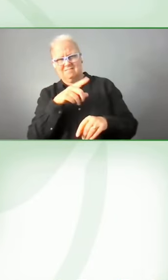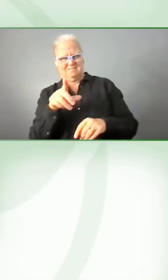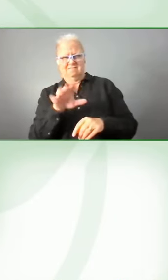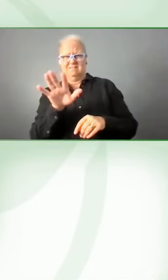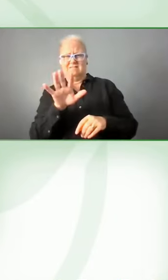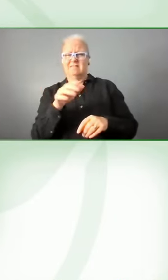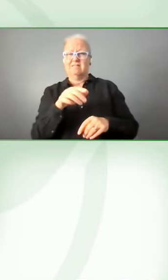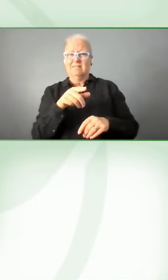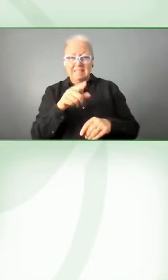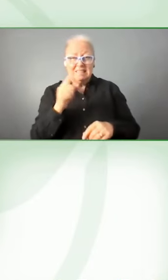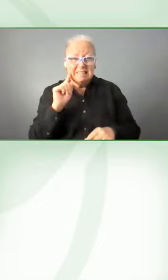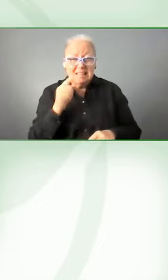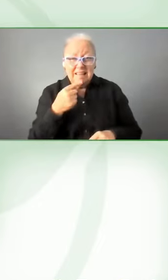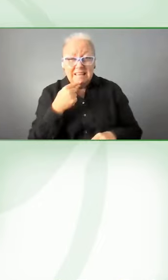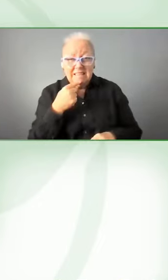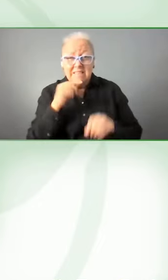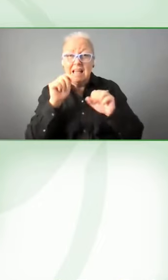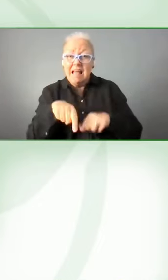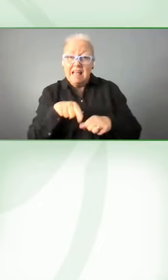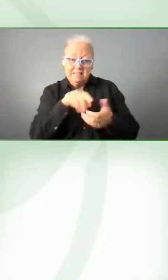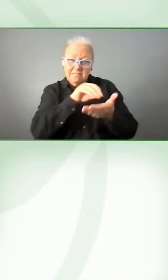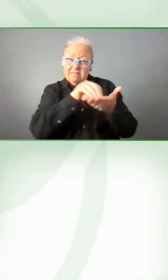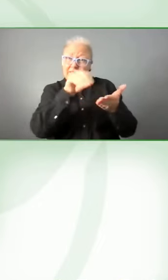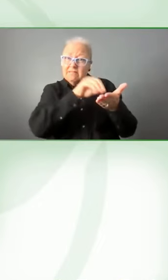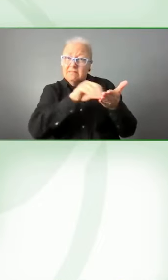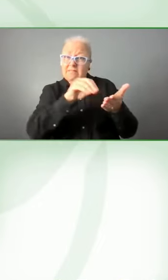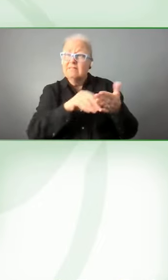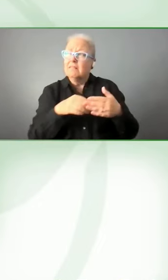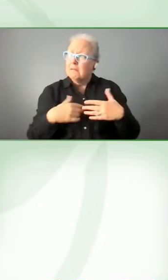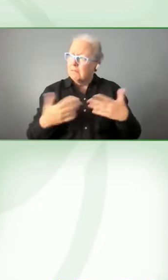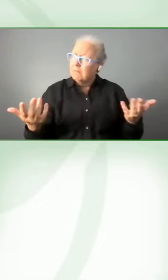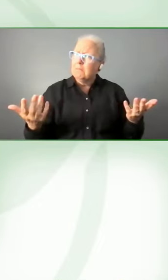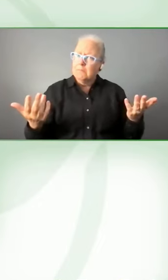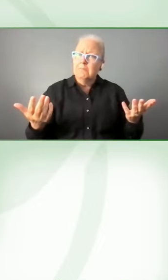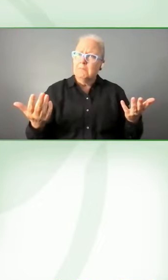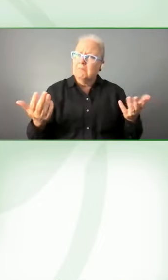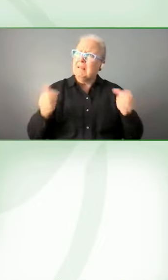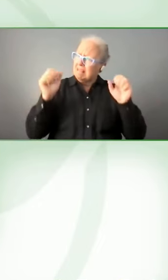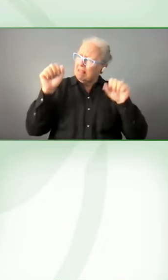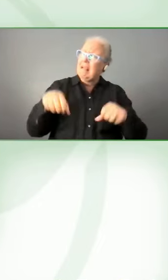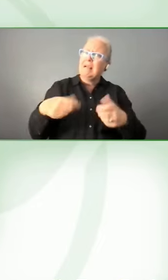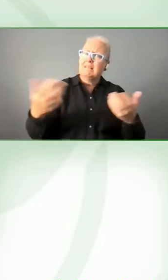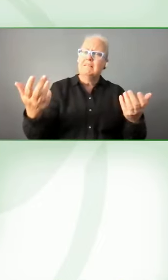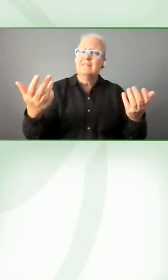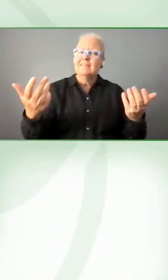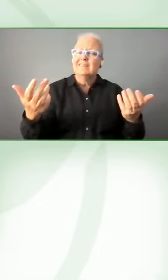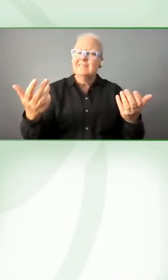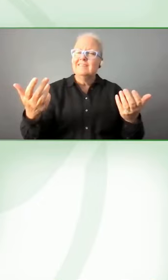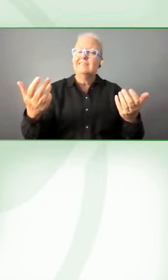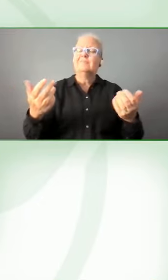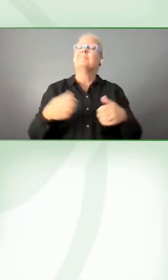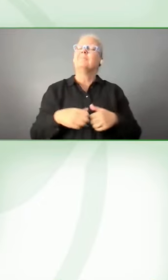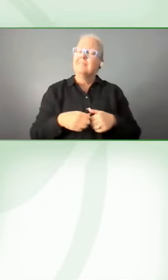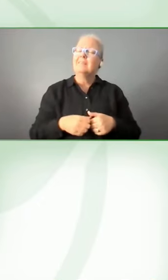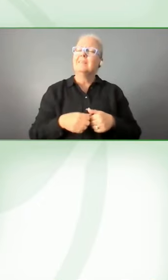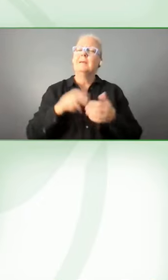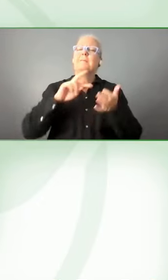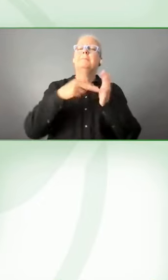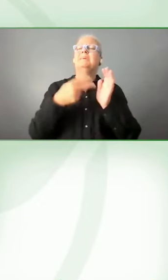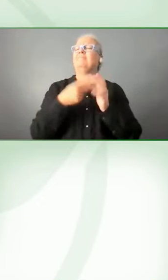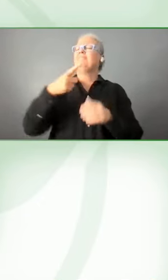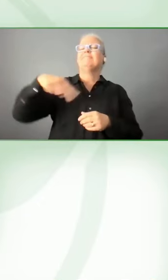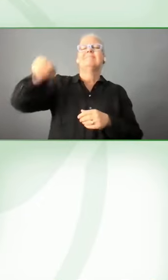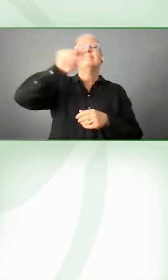deaf can write a story? And I said, absolutely. And so really there was some of that changing people's perceptions